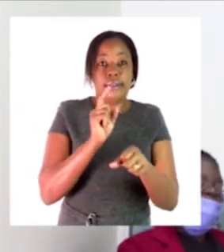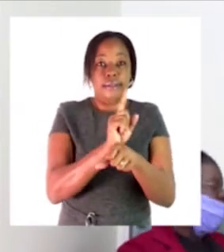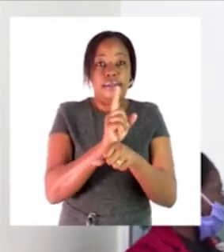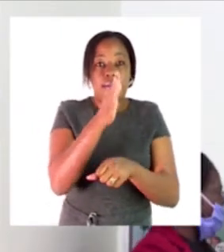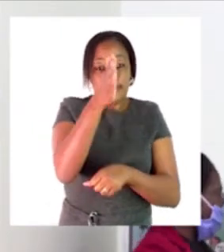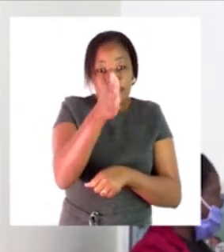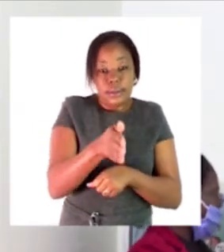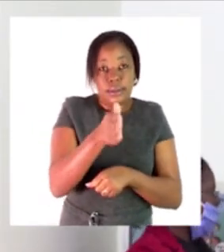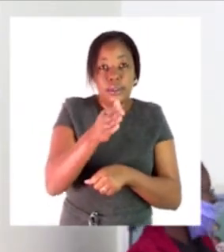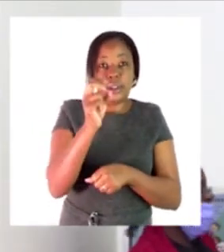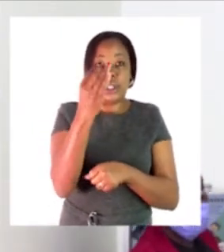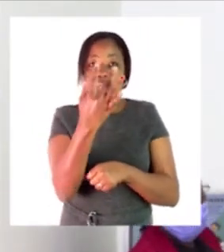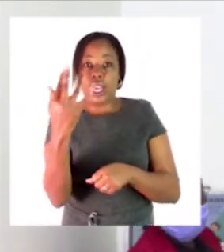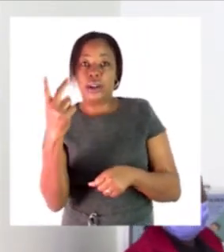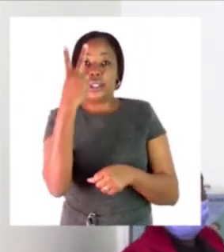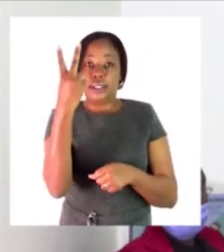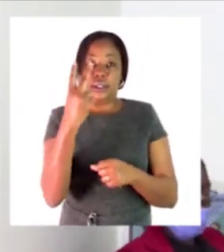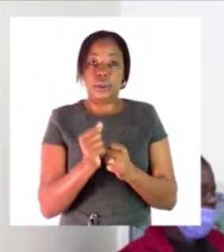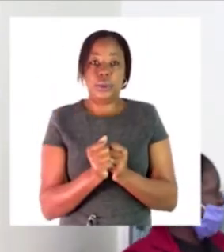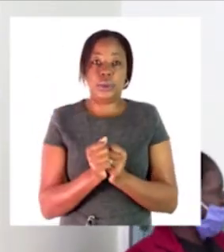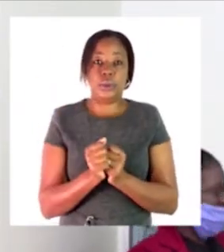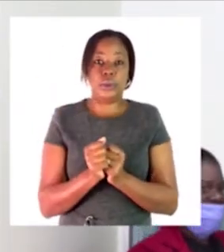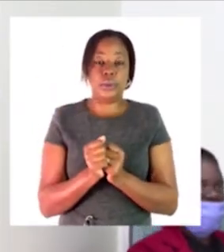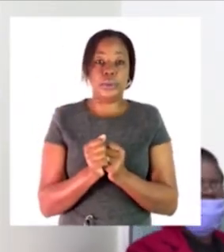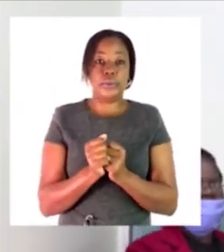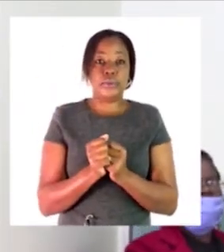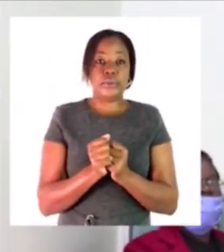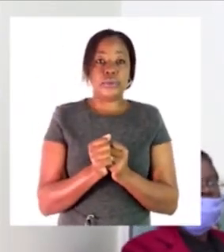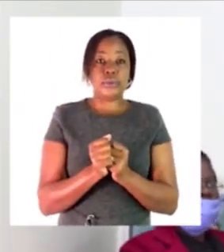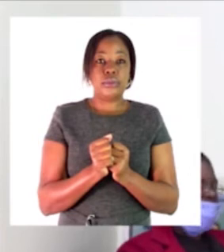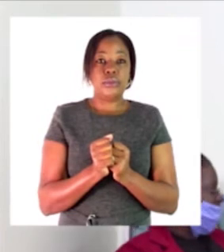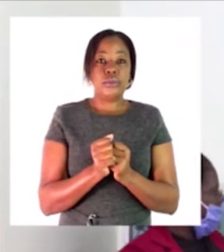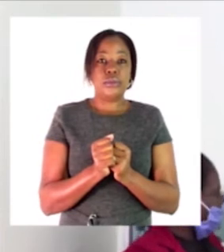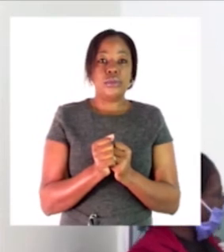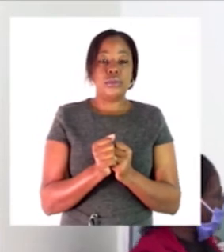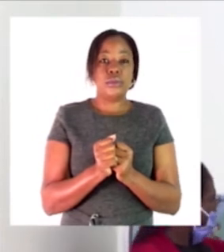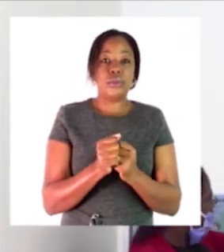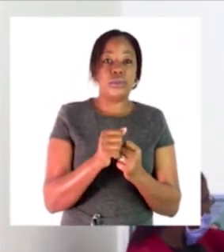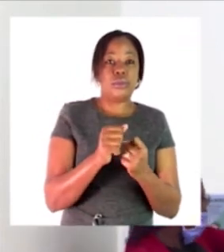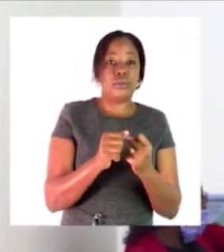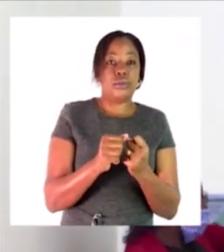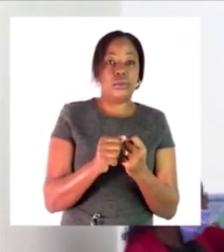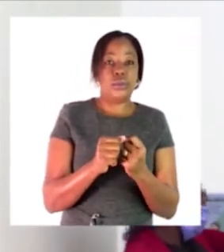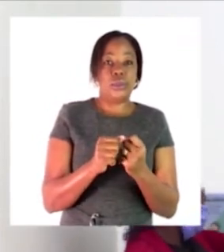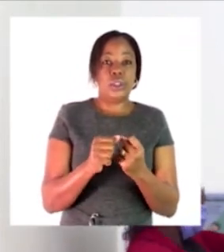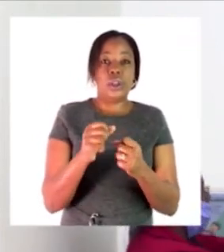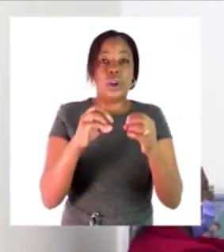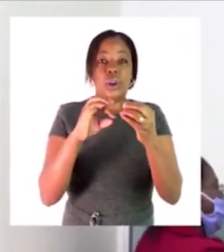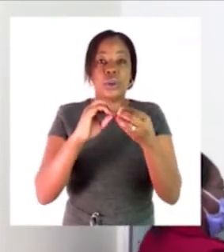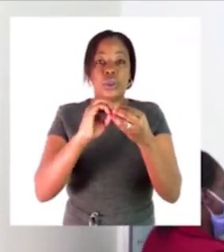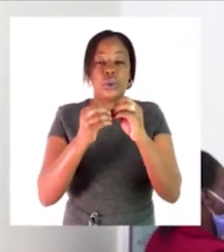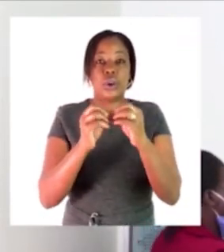three if i'm counting counting in three then i skip two numbers i'll always count the third one i skip one and two